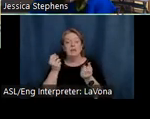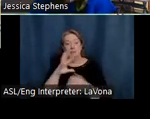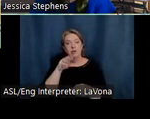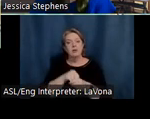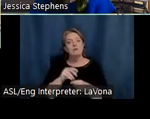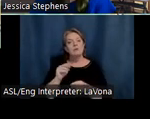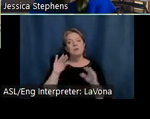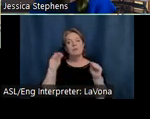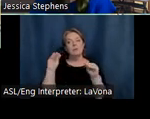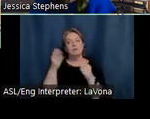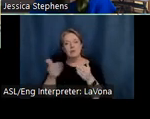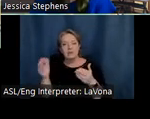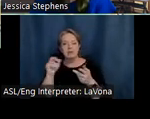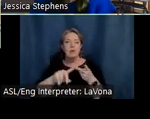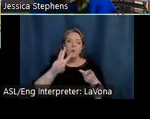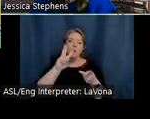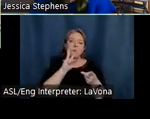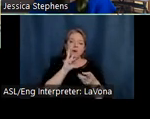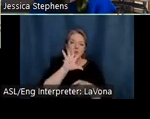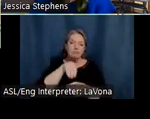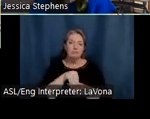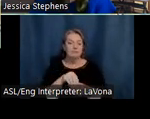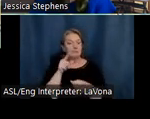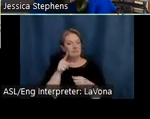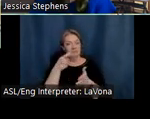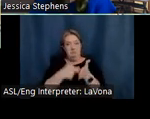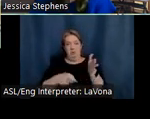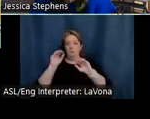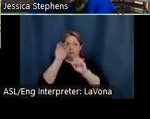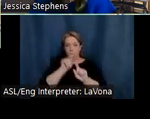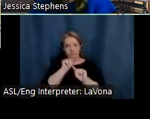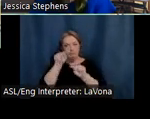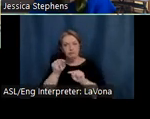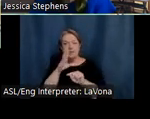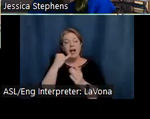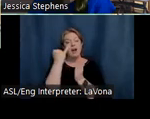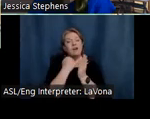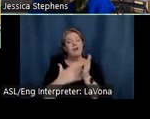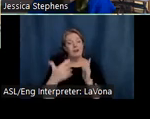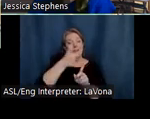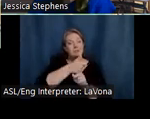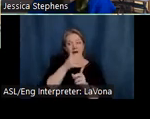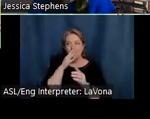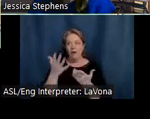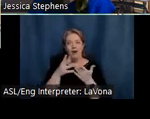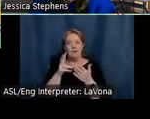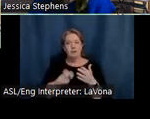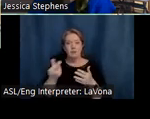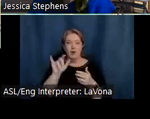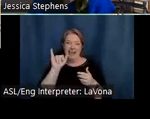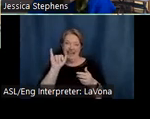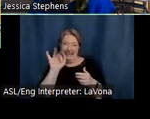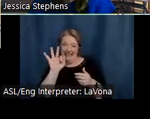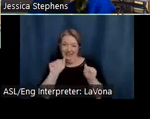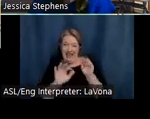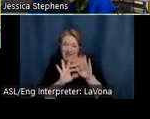elements or water features. The site is free and open to the public to visit, and the artist himself offers tours if you can find him amongst his